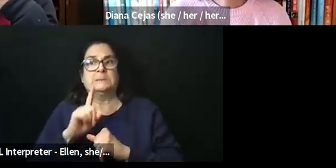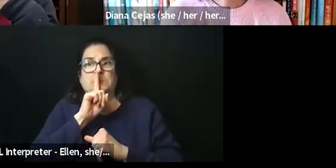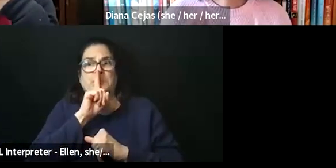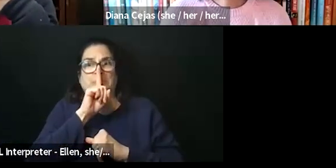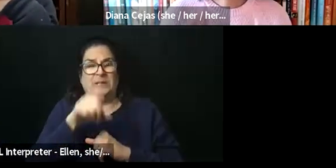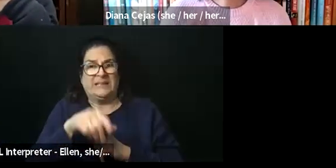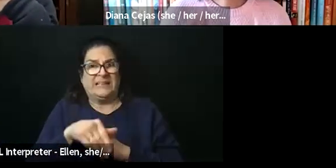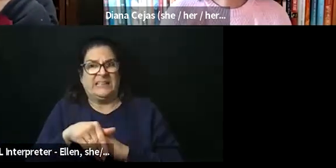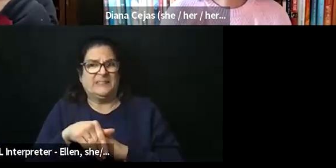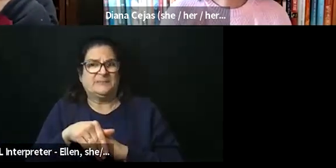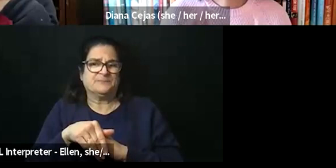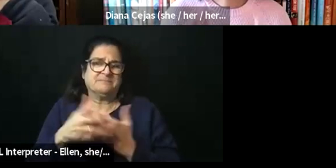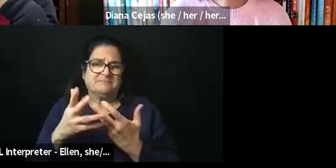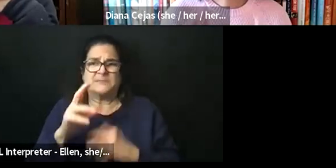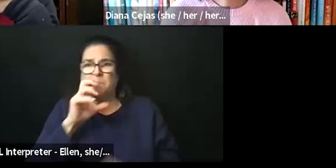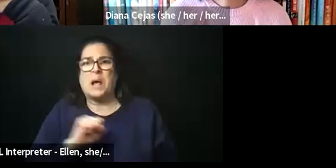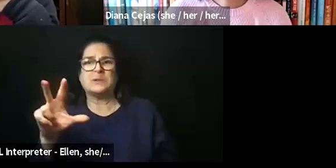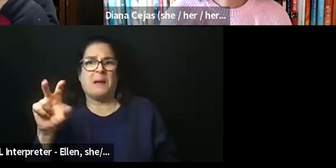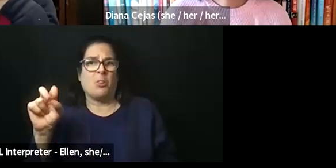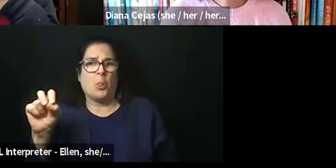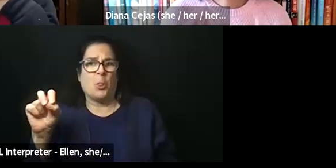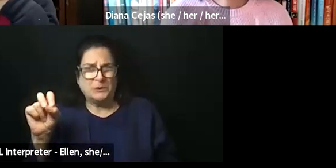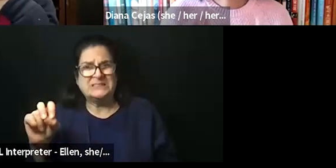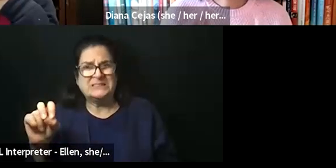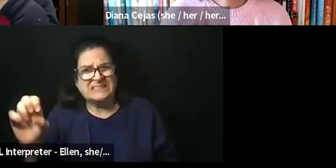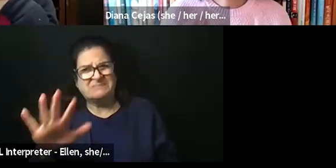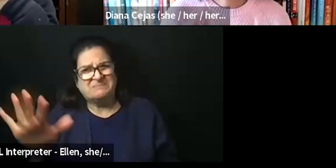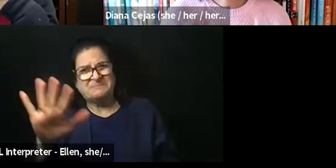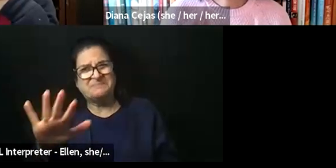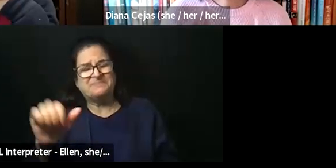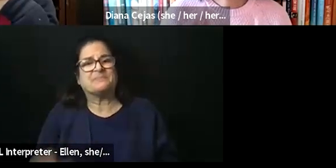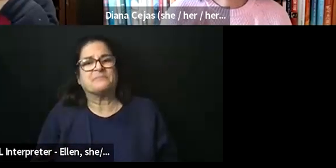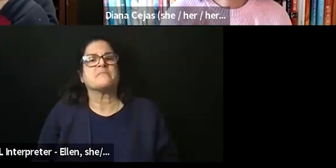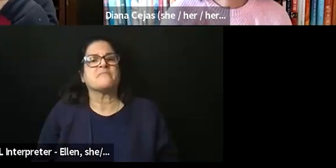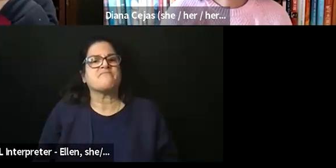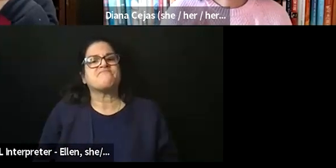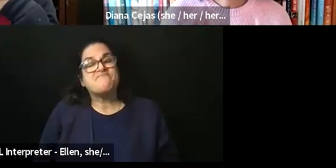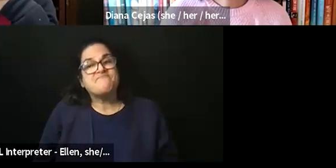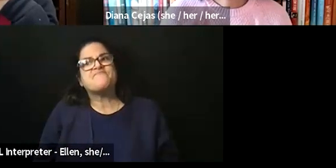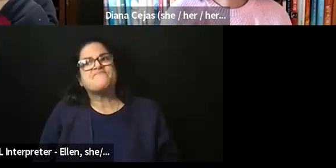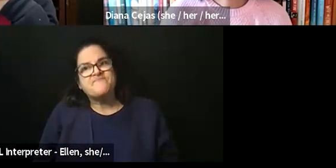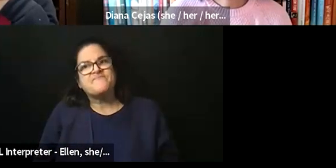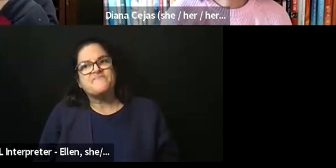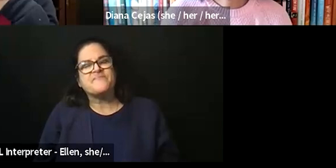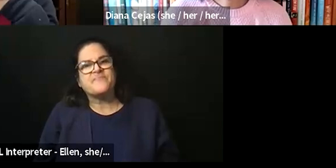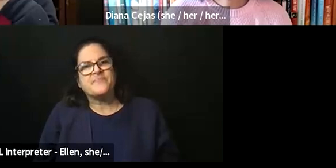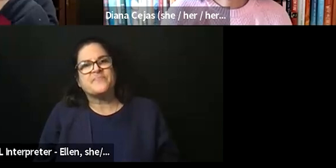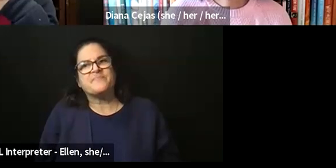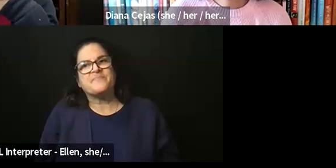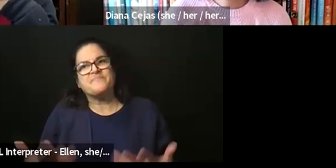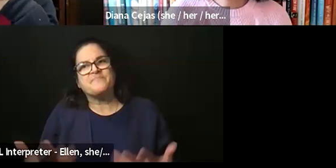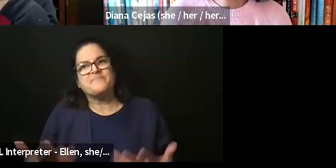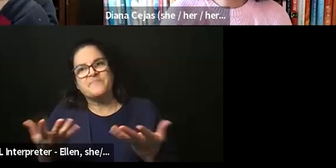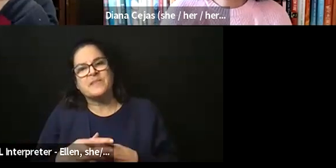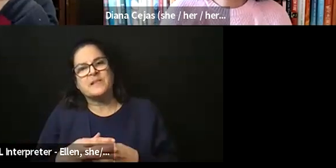in my 30s. And so it's in